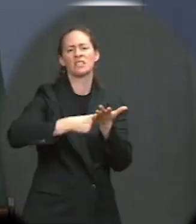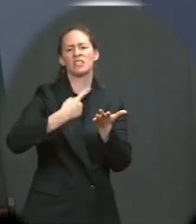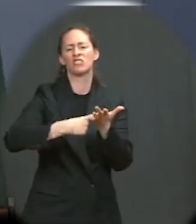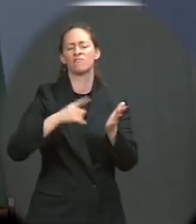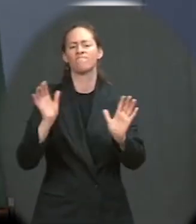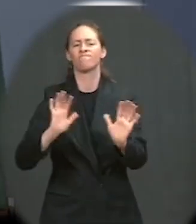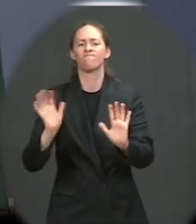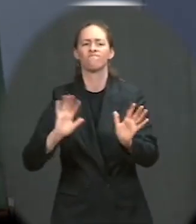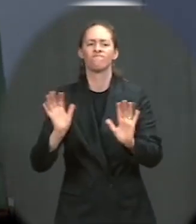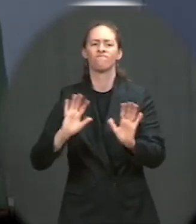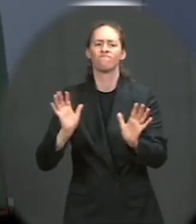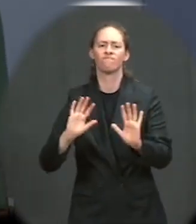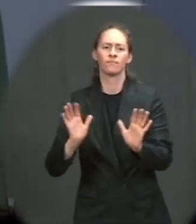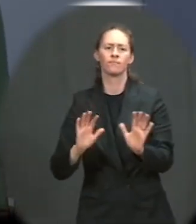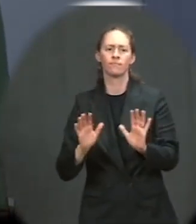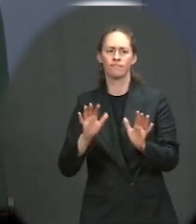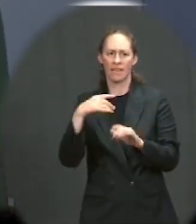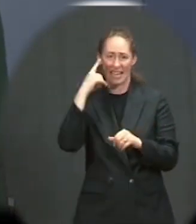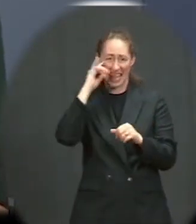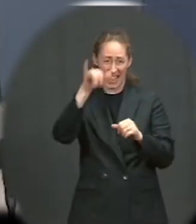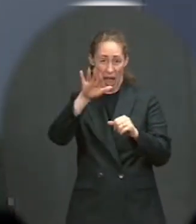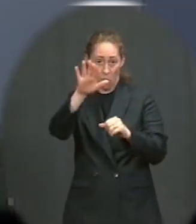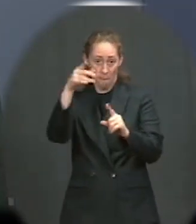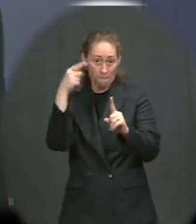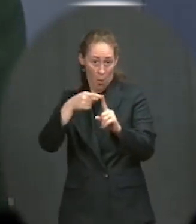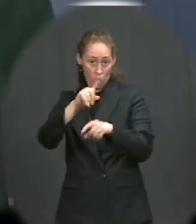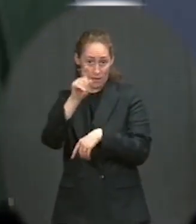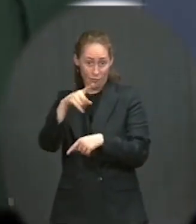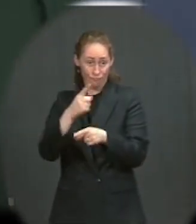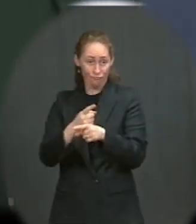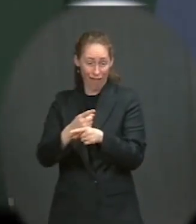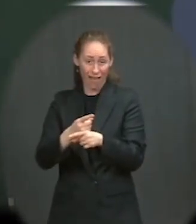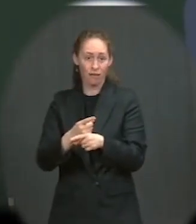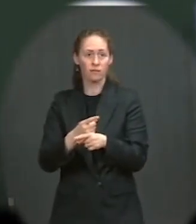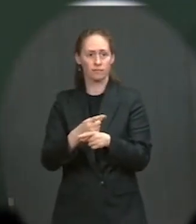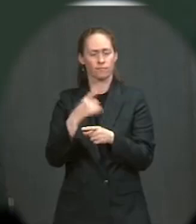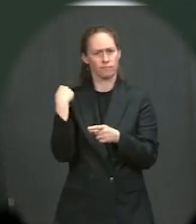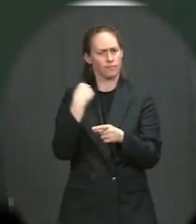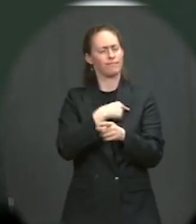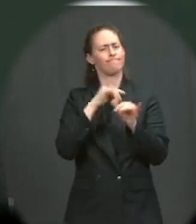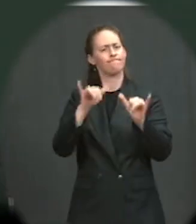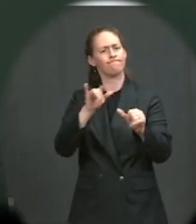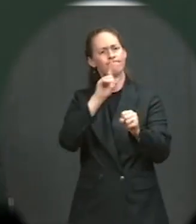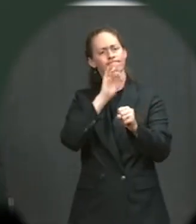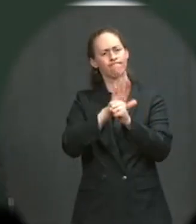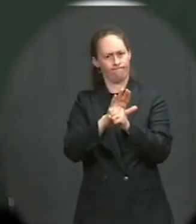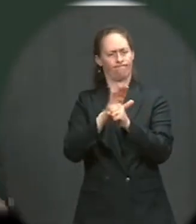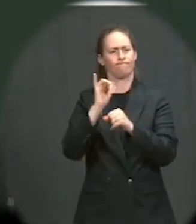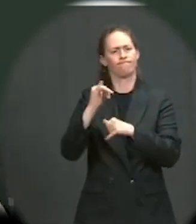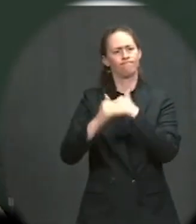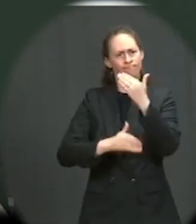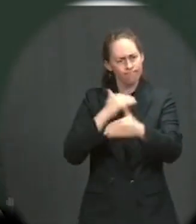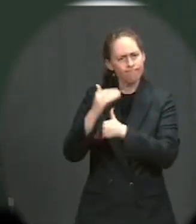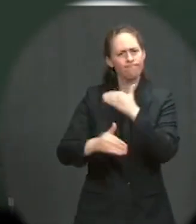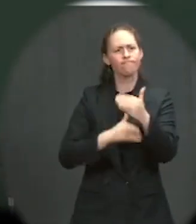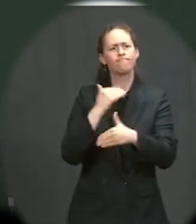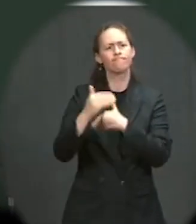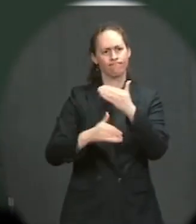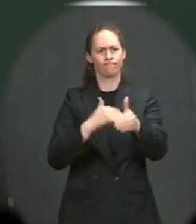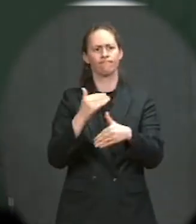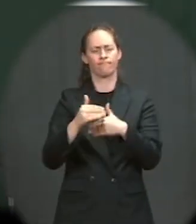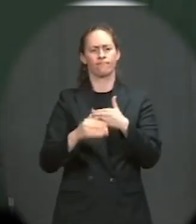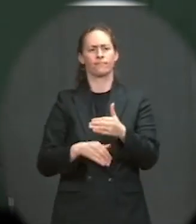the root of your question, we also remain committed to making progress internationally, domestically and